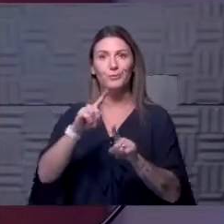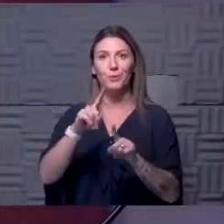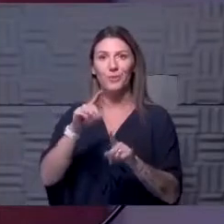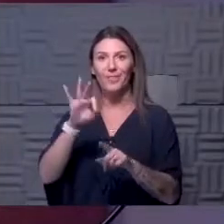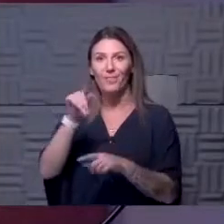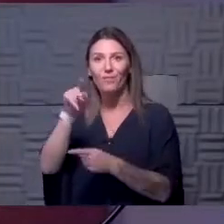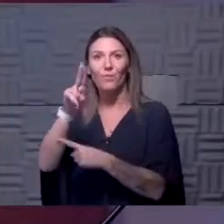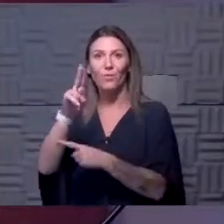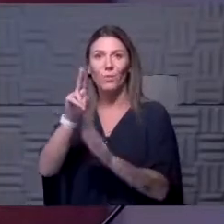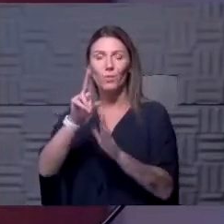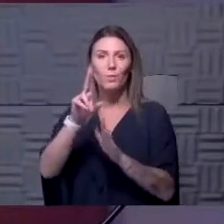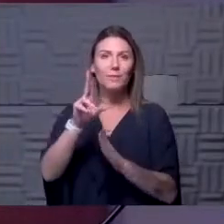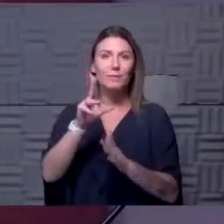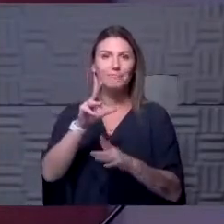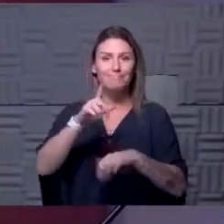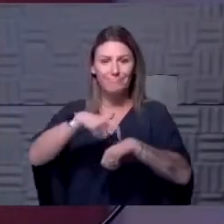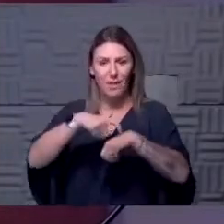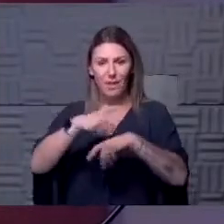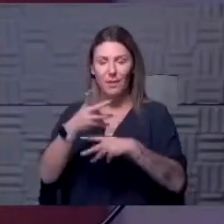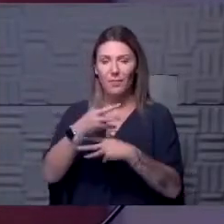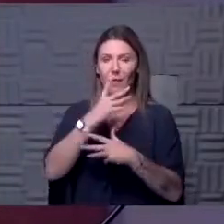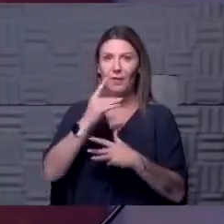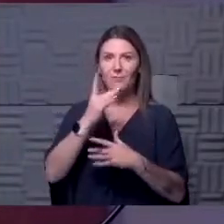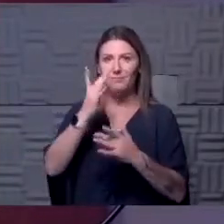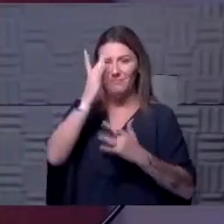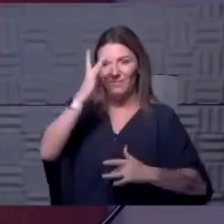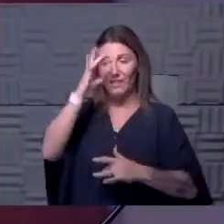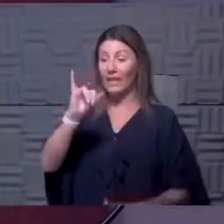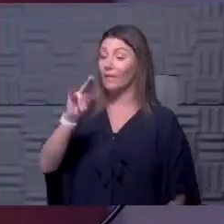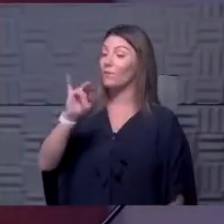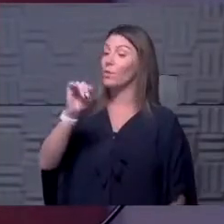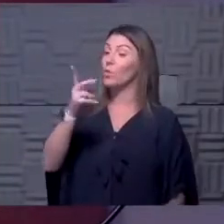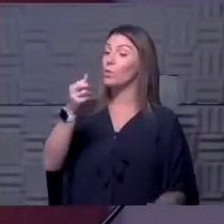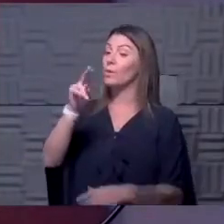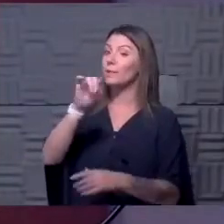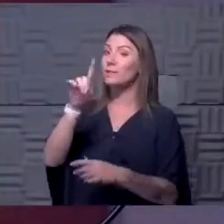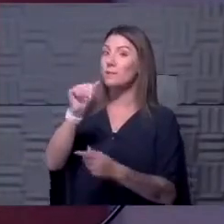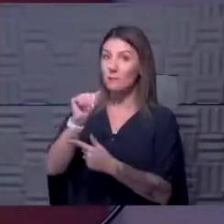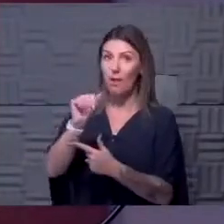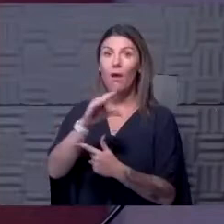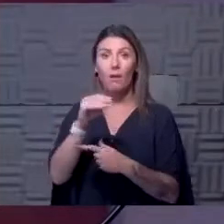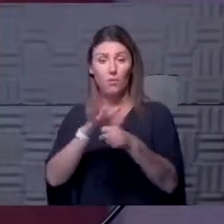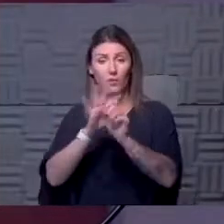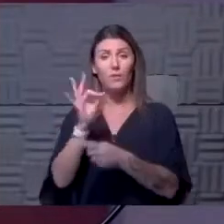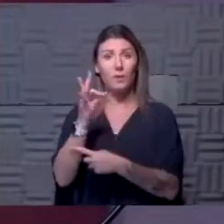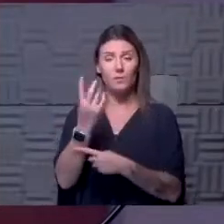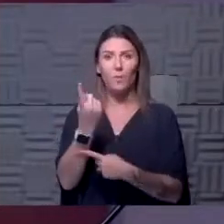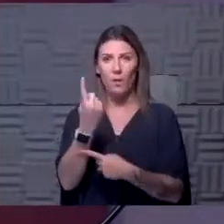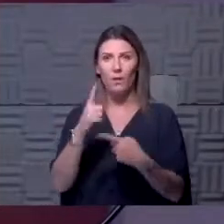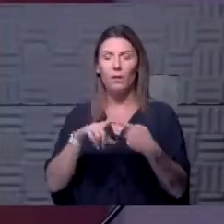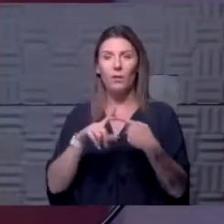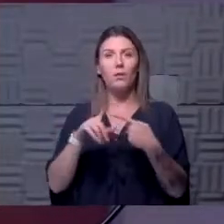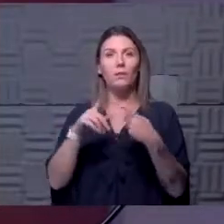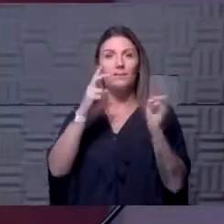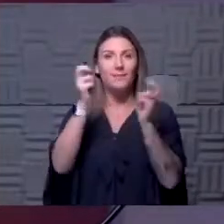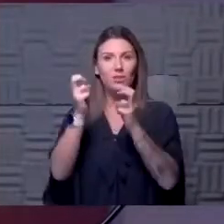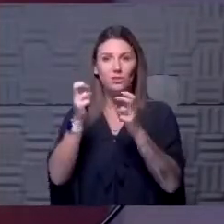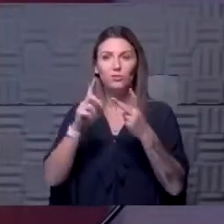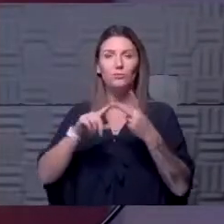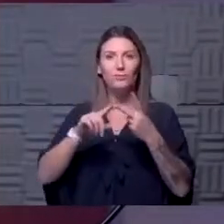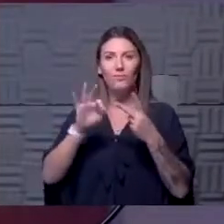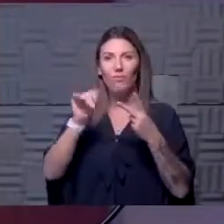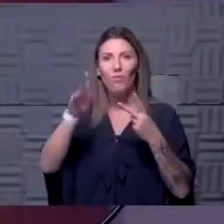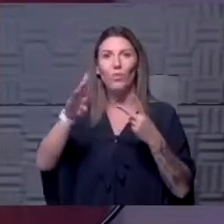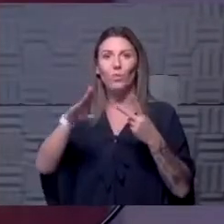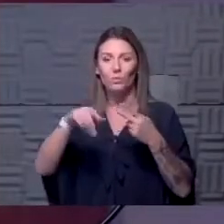That right, influenza-like illness, of which COVID-19 is one, you know, is always an issue in the fall